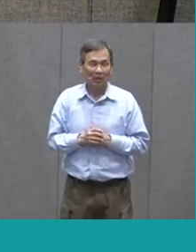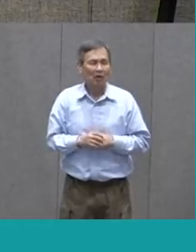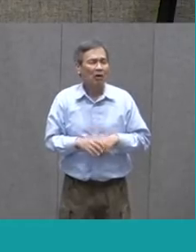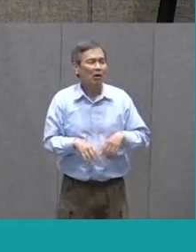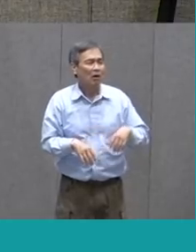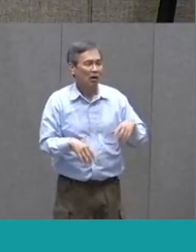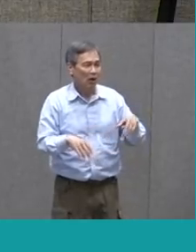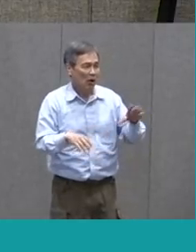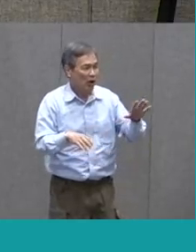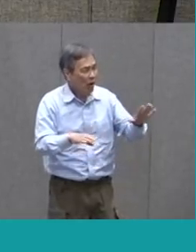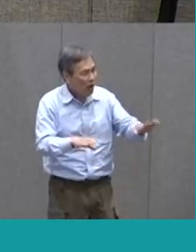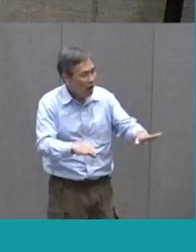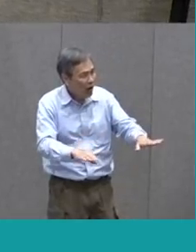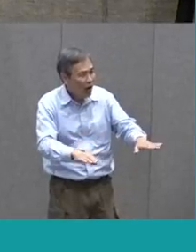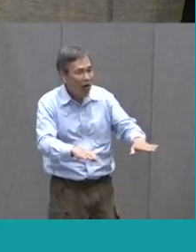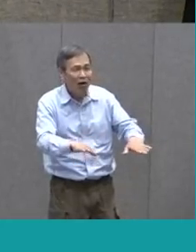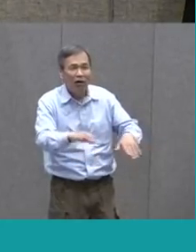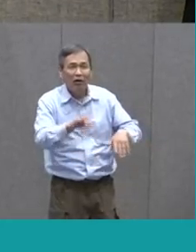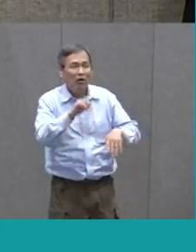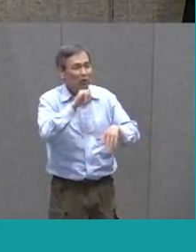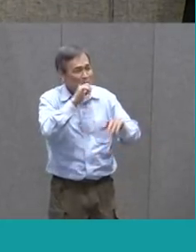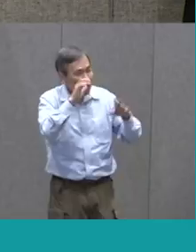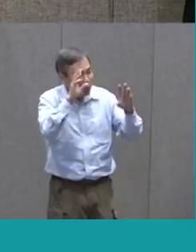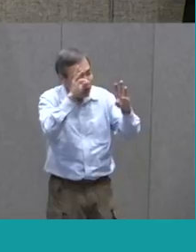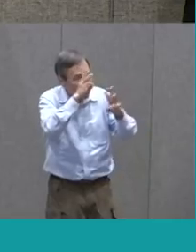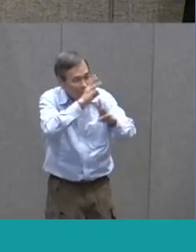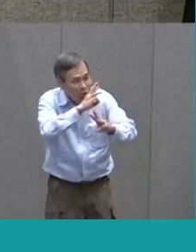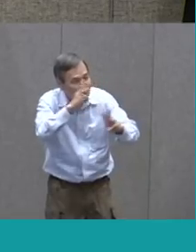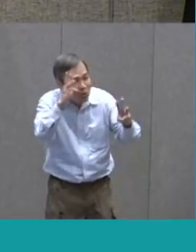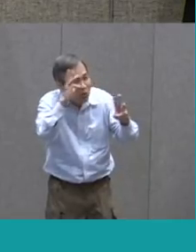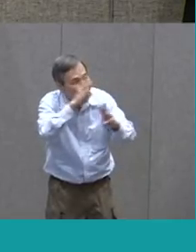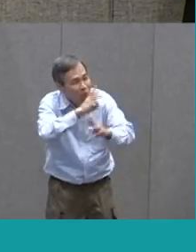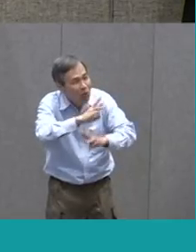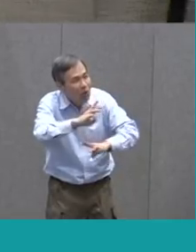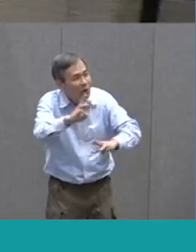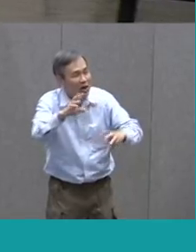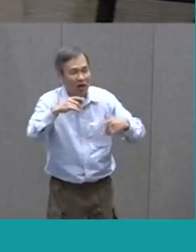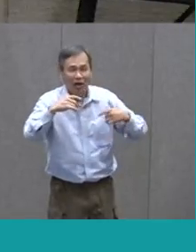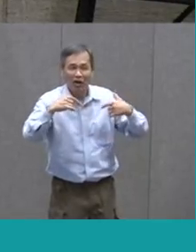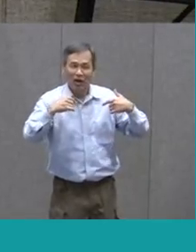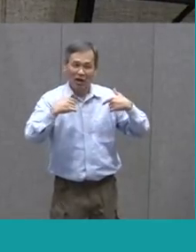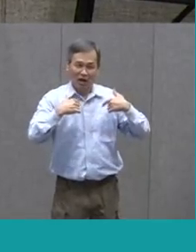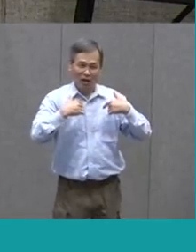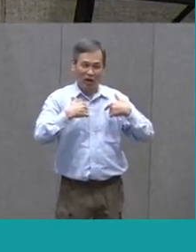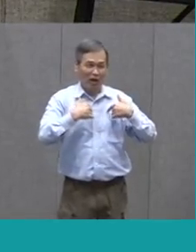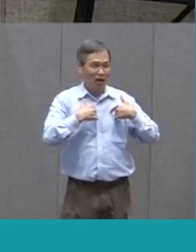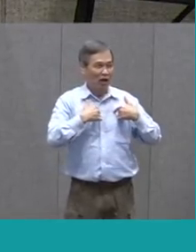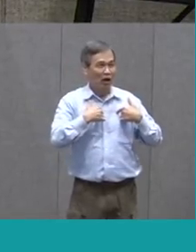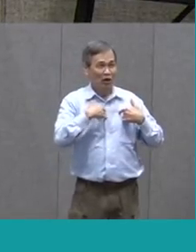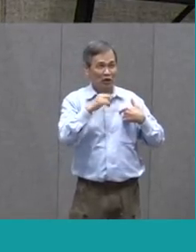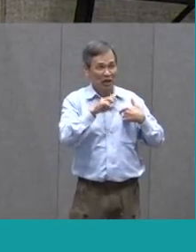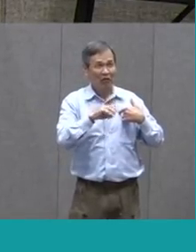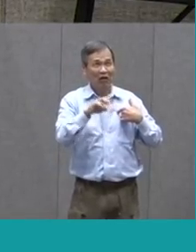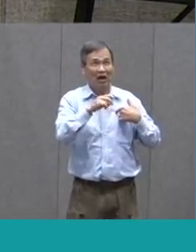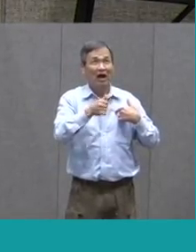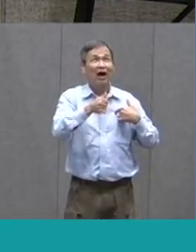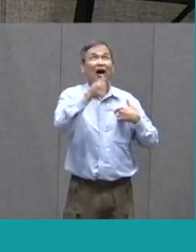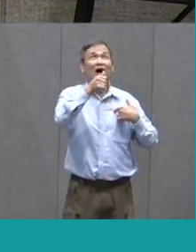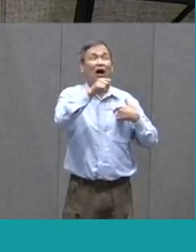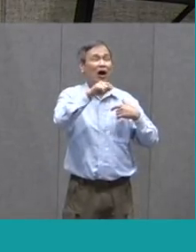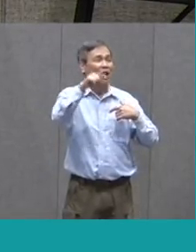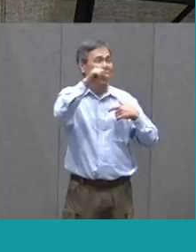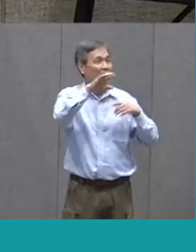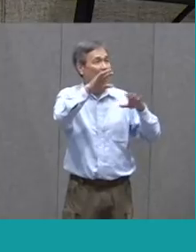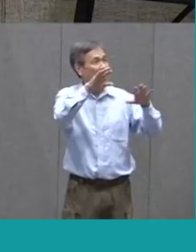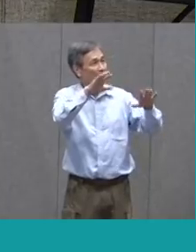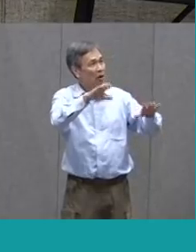I'm sure you must be weary, dear. We're soaring up so high. Will